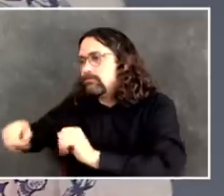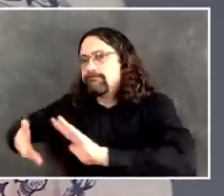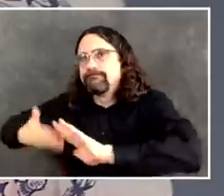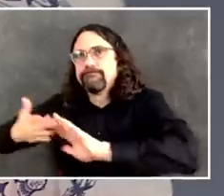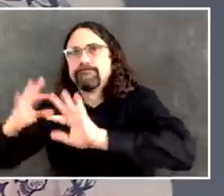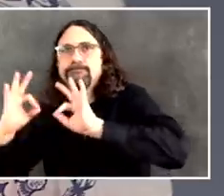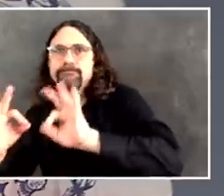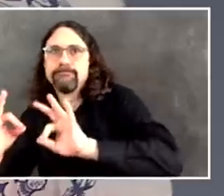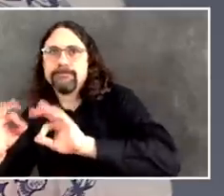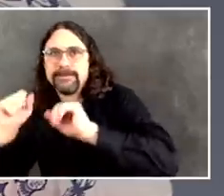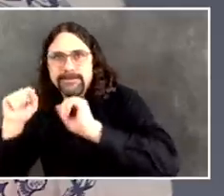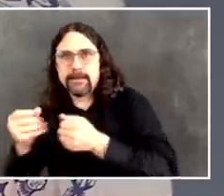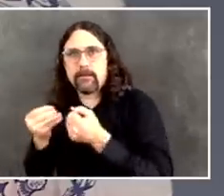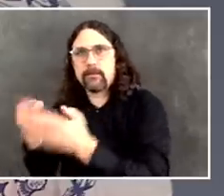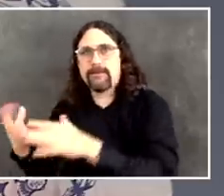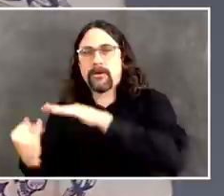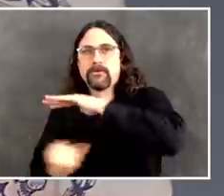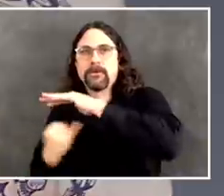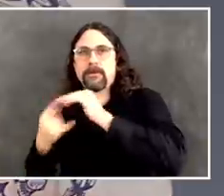other doctors, please join in.